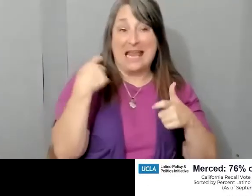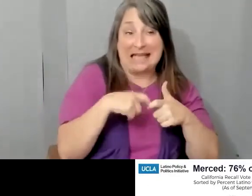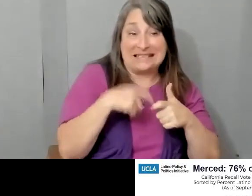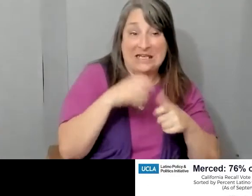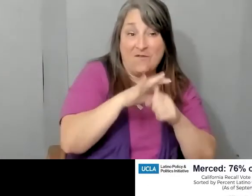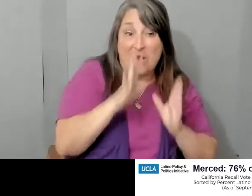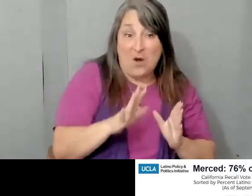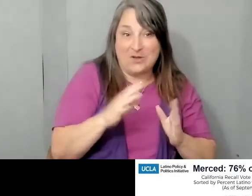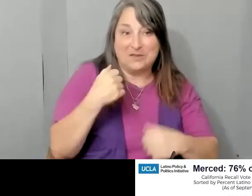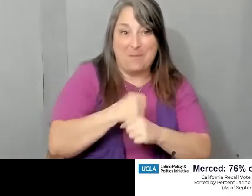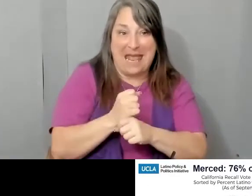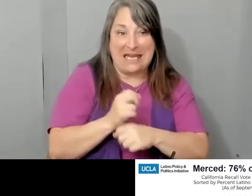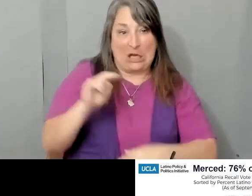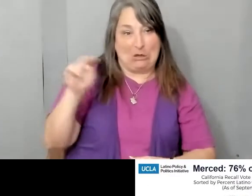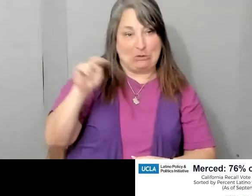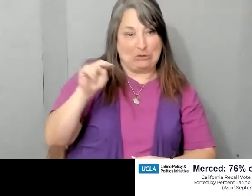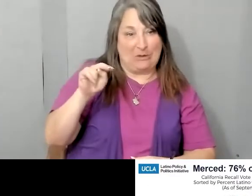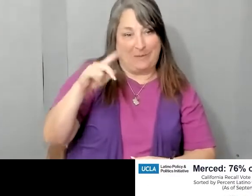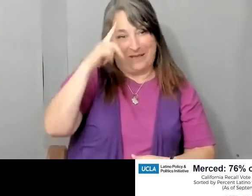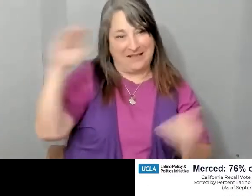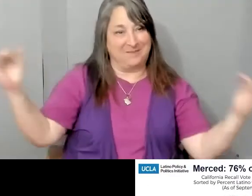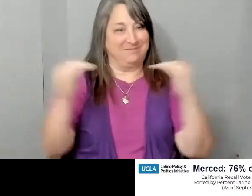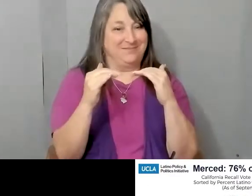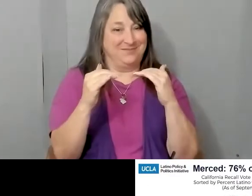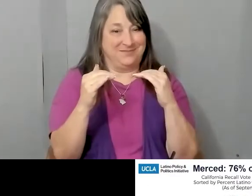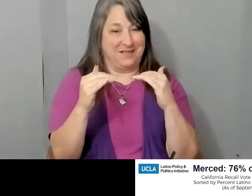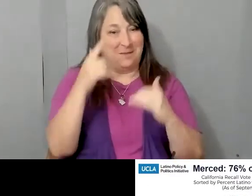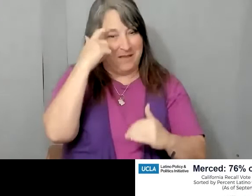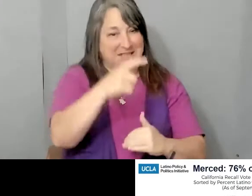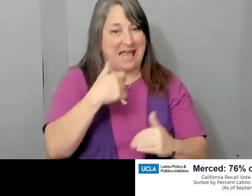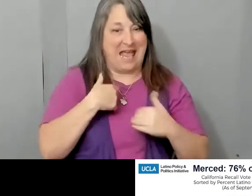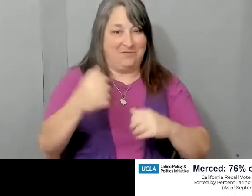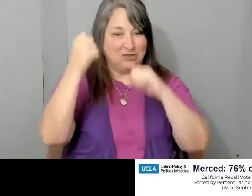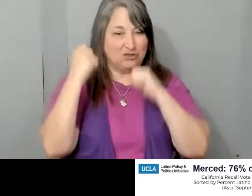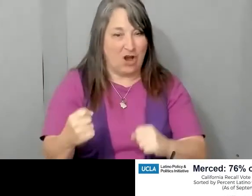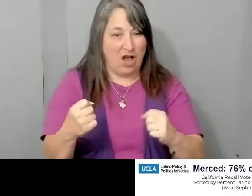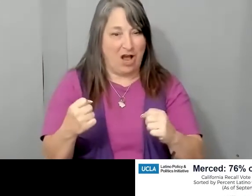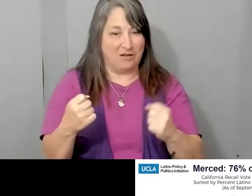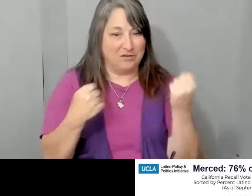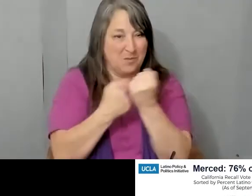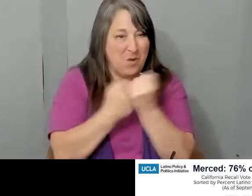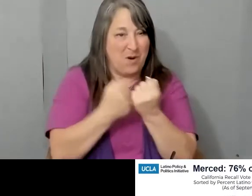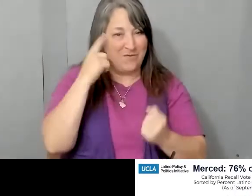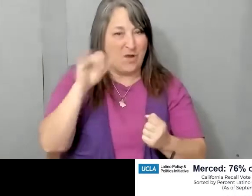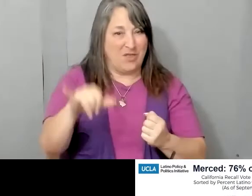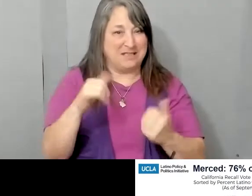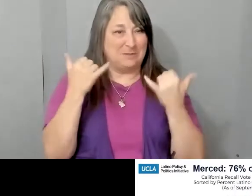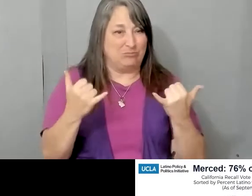-Latinos because they have such a high share and affinity for this progressive agenda. Bay Area.